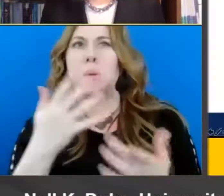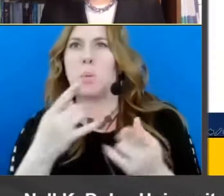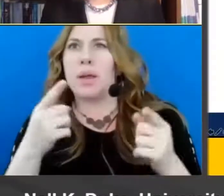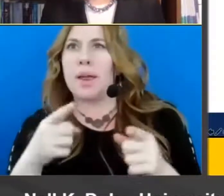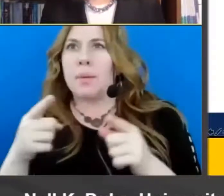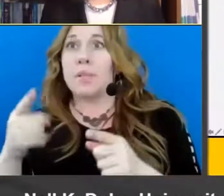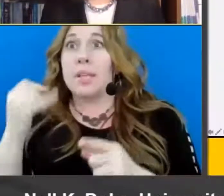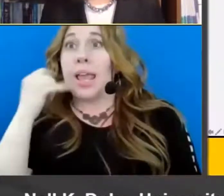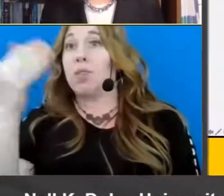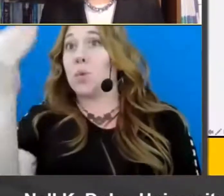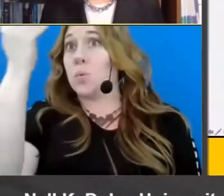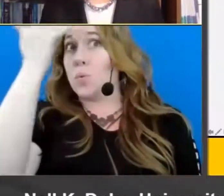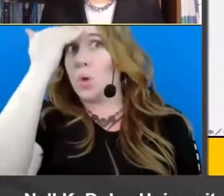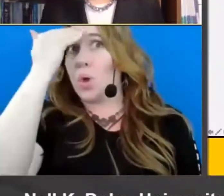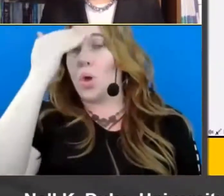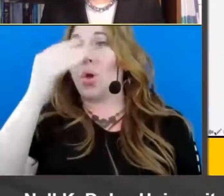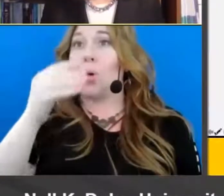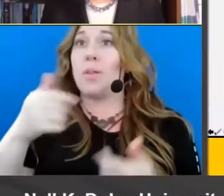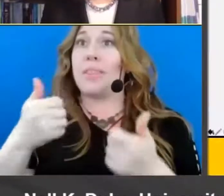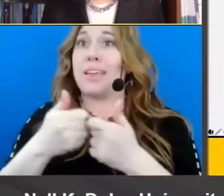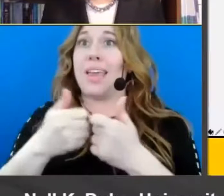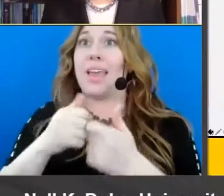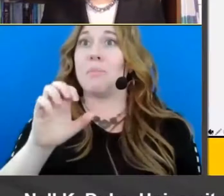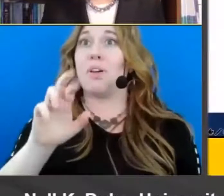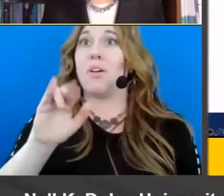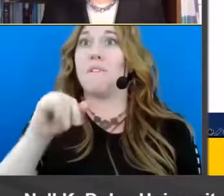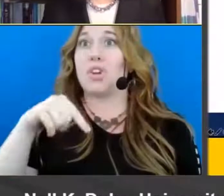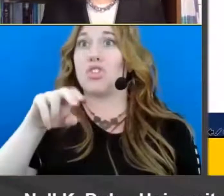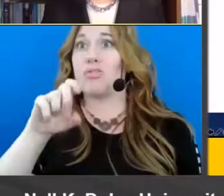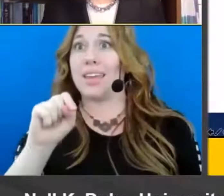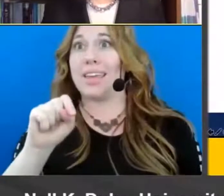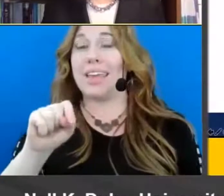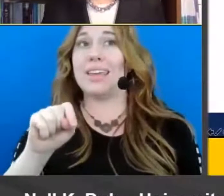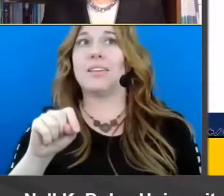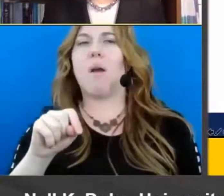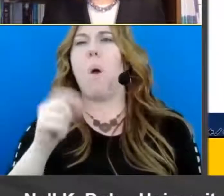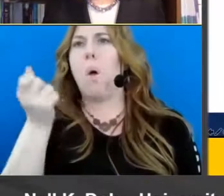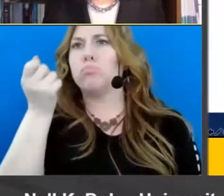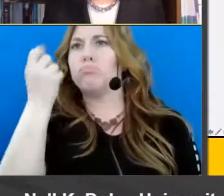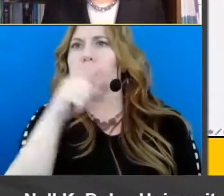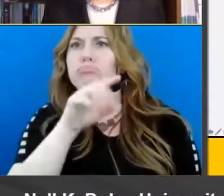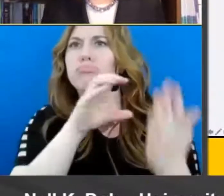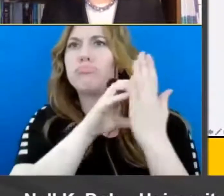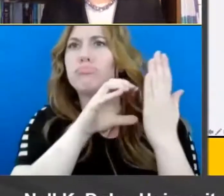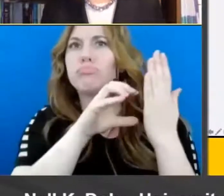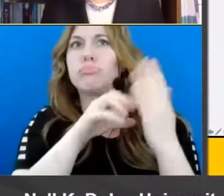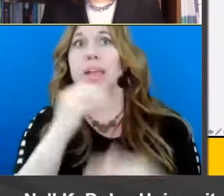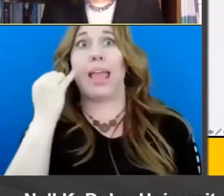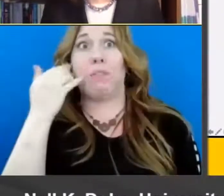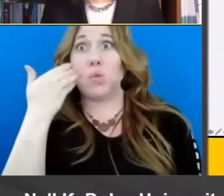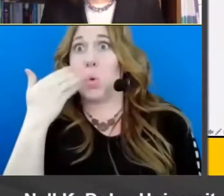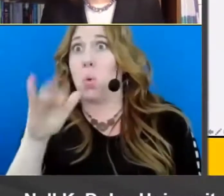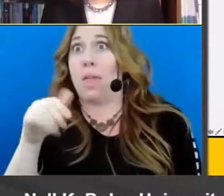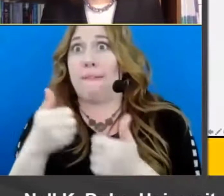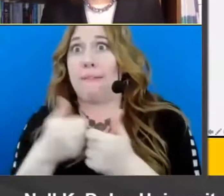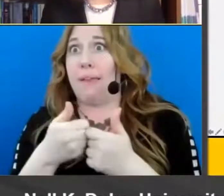if you are familiar with the game of cricket um then you understand this passage and if you are not familiar with